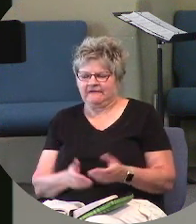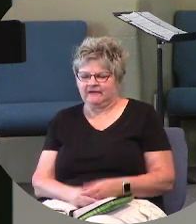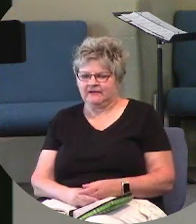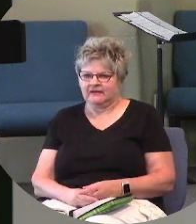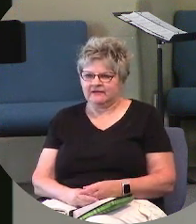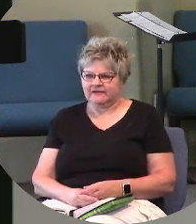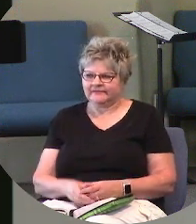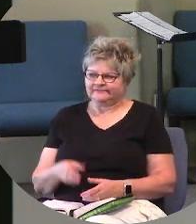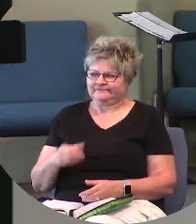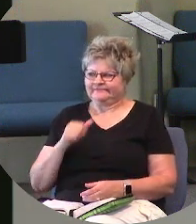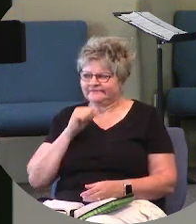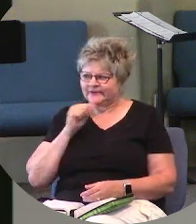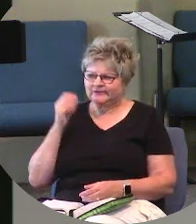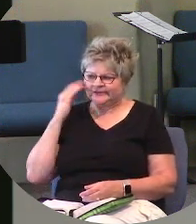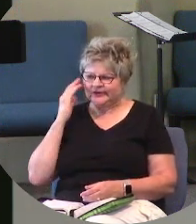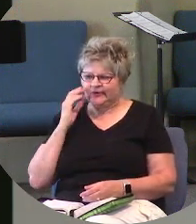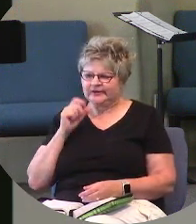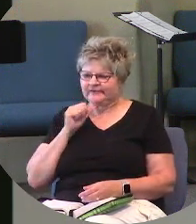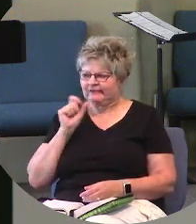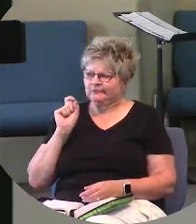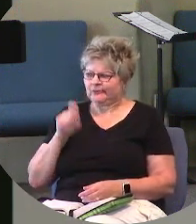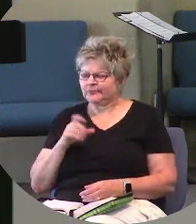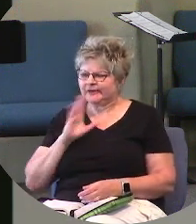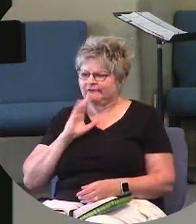Don't you know you're not supposed to be talking to her?